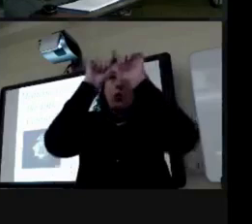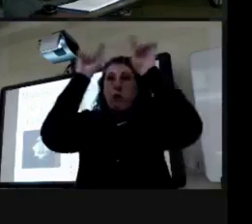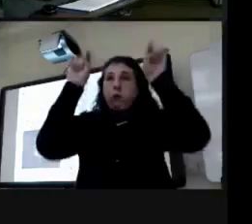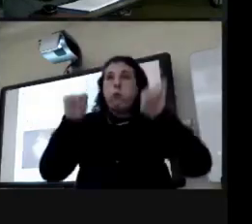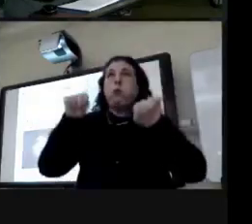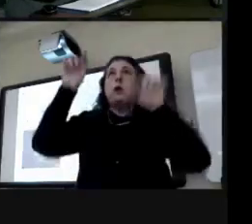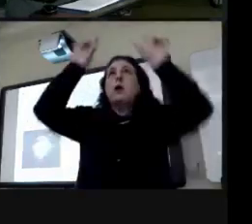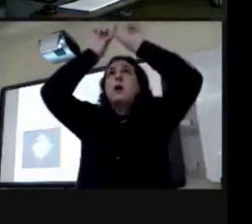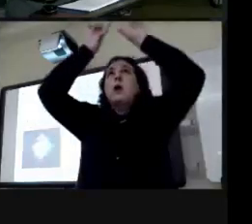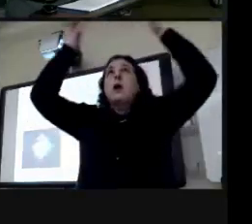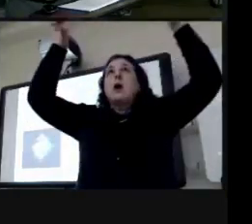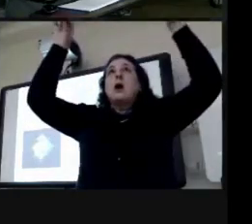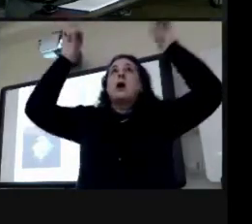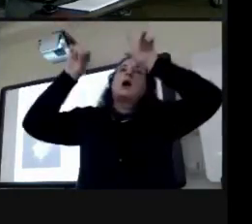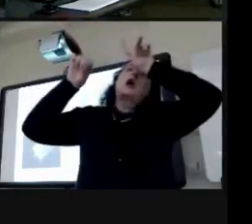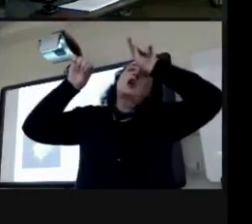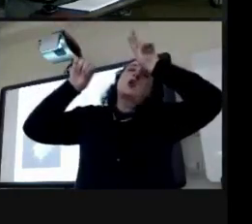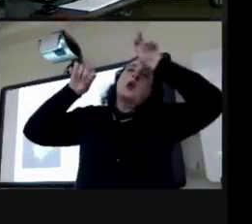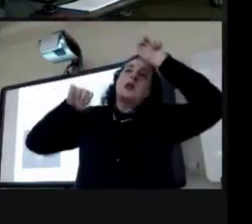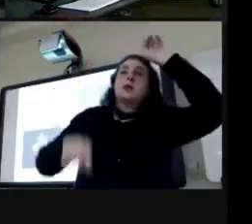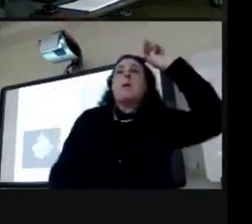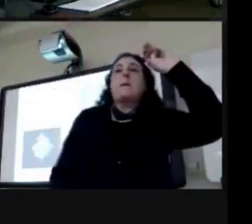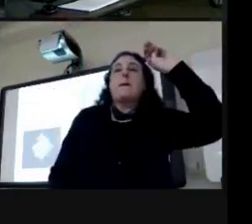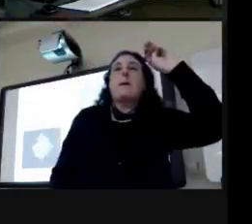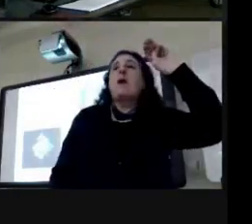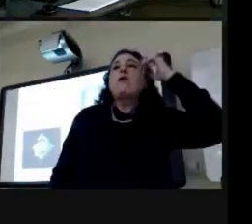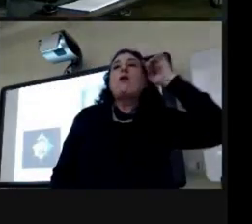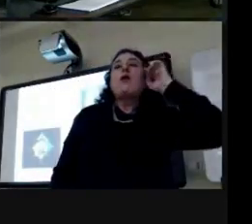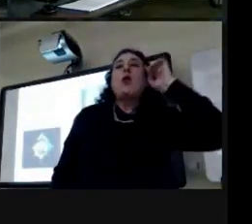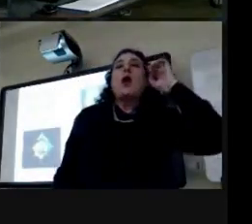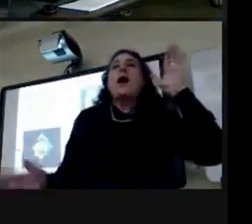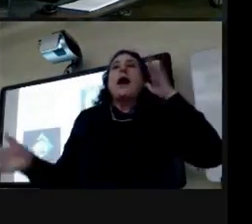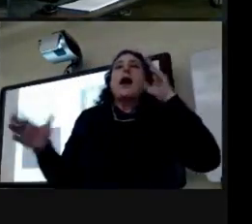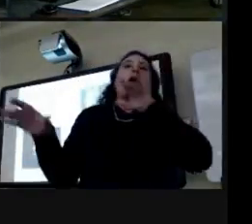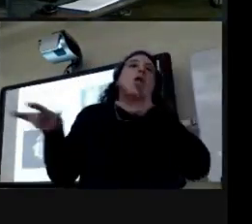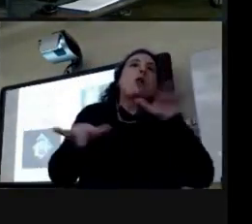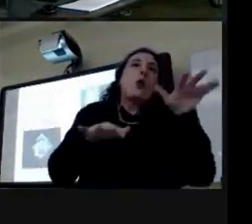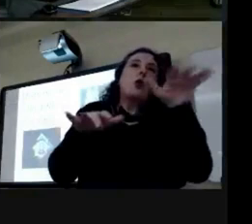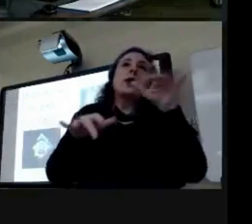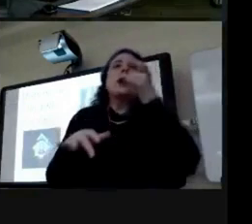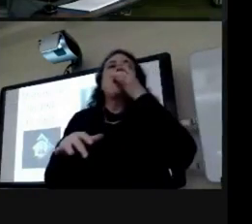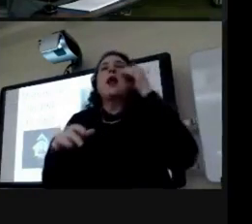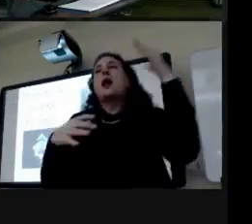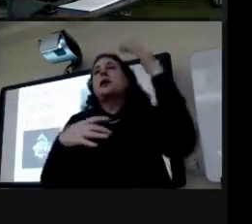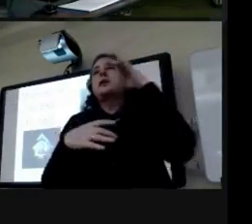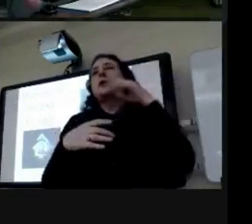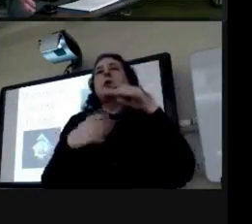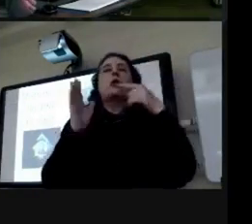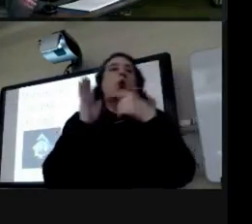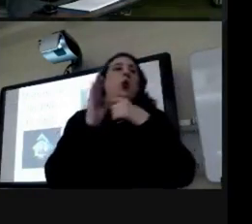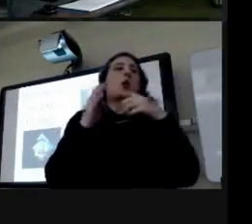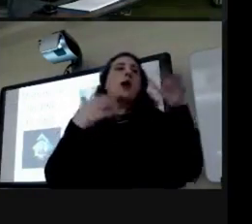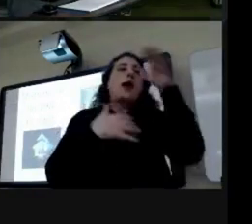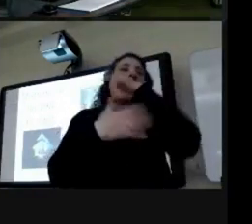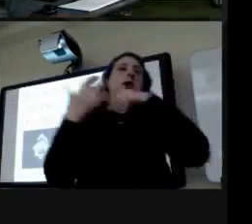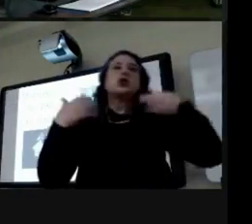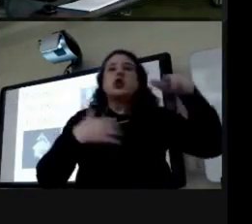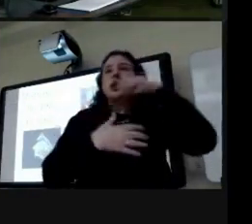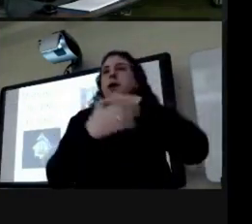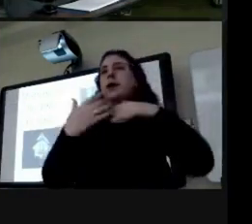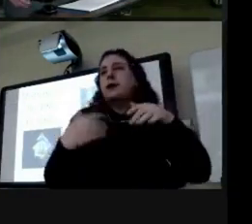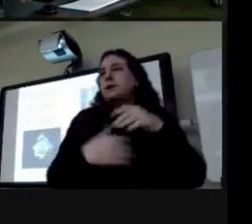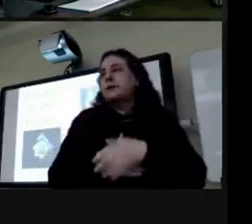that was to keep air flowing and keep out my asthma the whole ideal was to keep the air circulating and don't have to stay